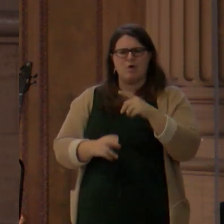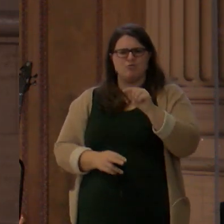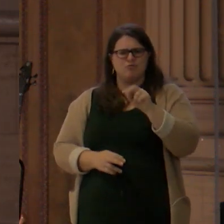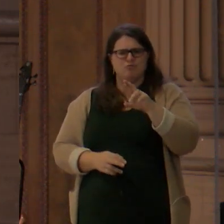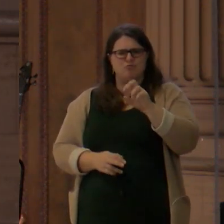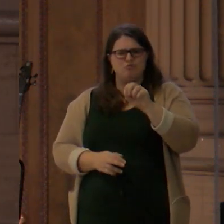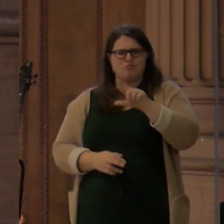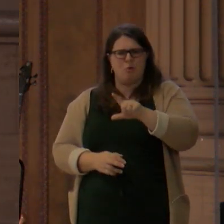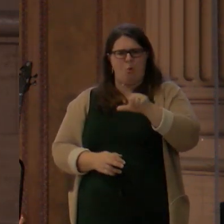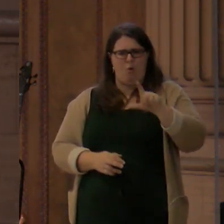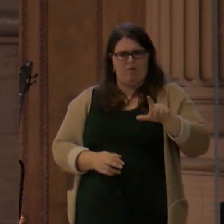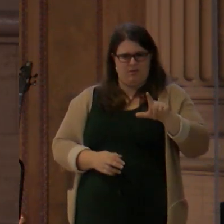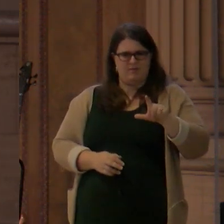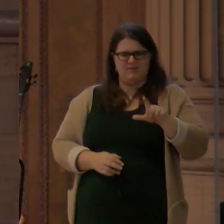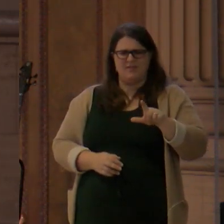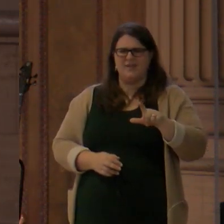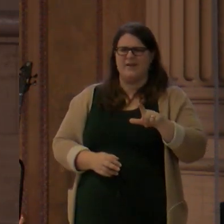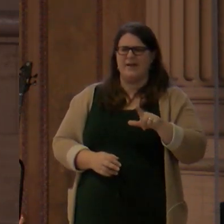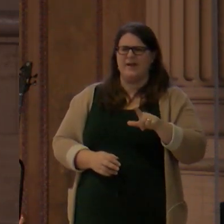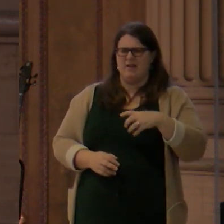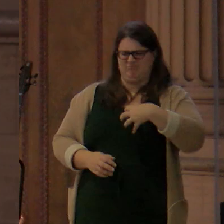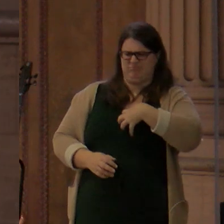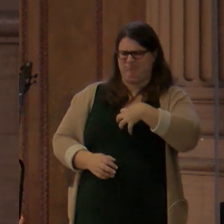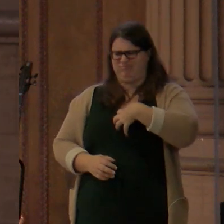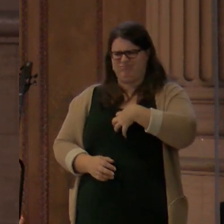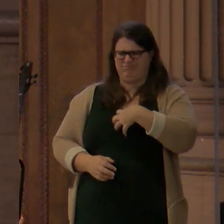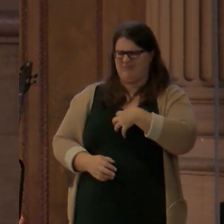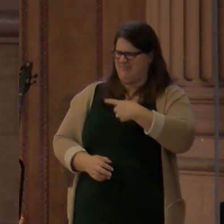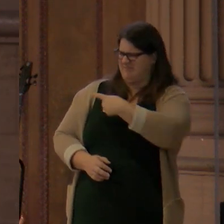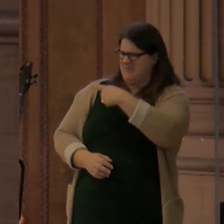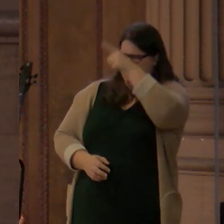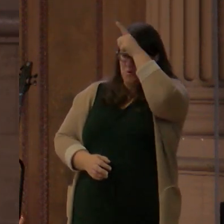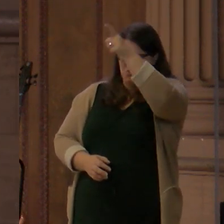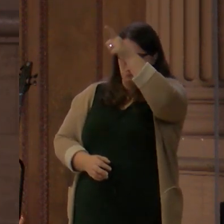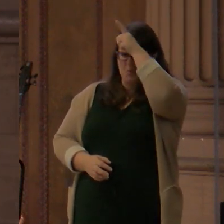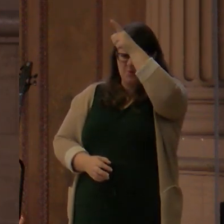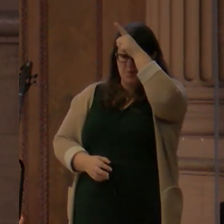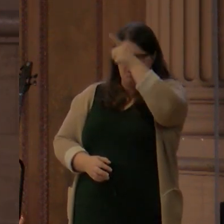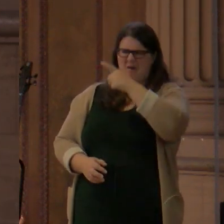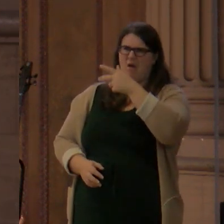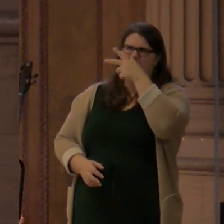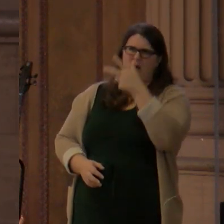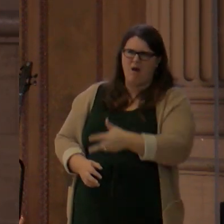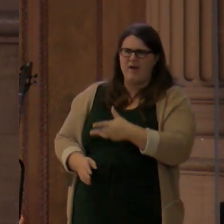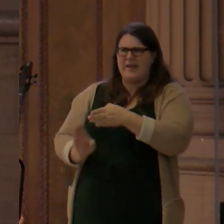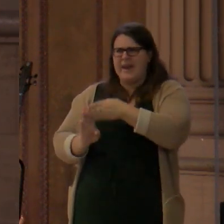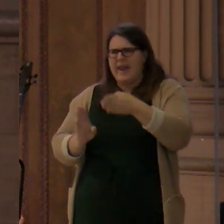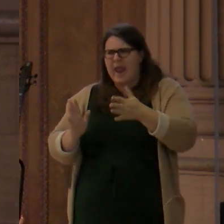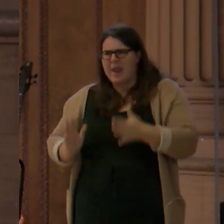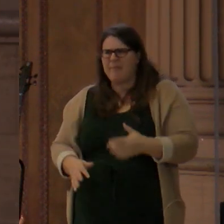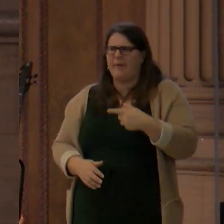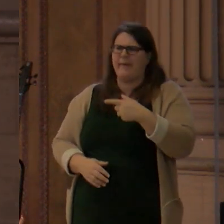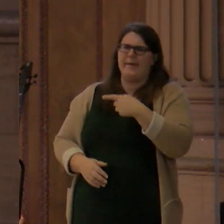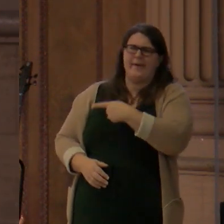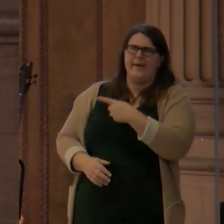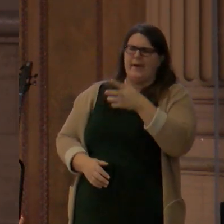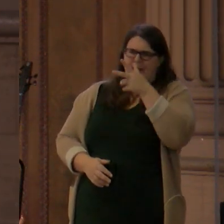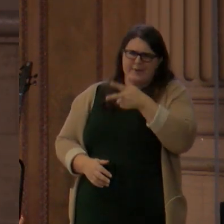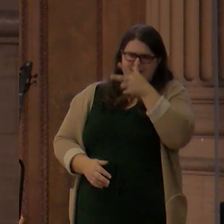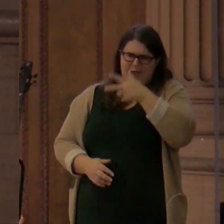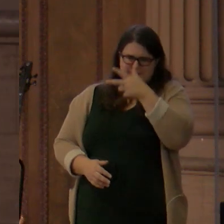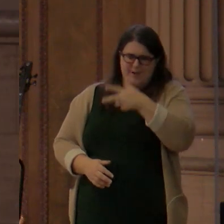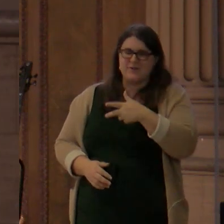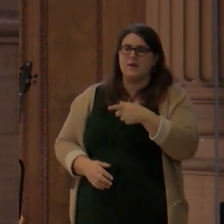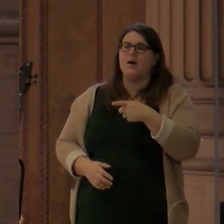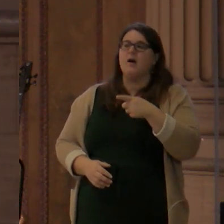his unicorn neighbors. And all the ways that they're the worst until one day he's attacked by a dragon. And the unicorns